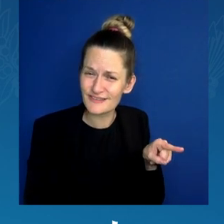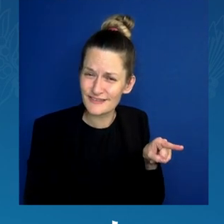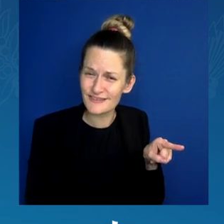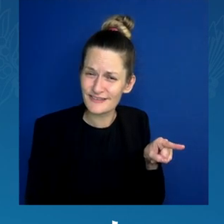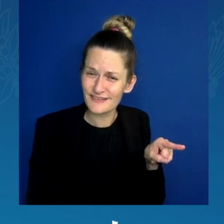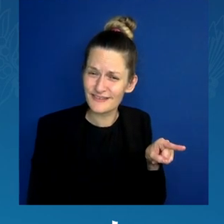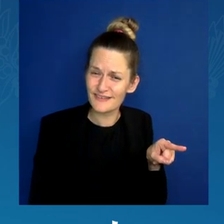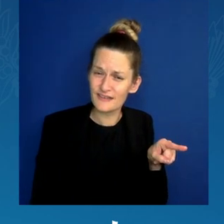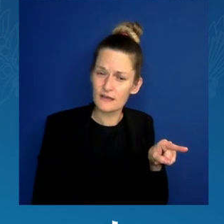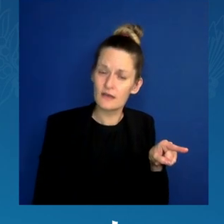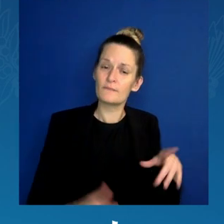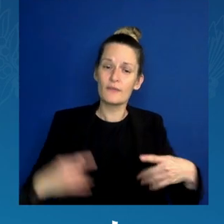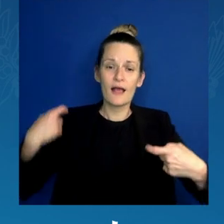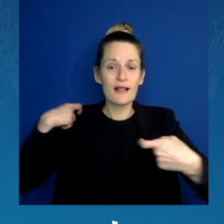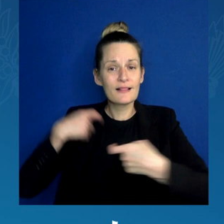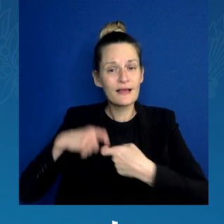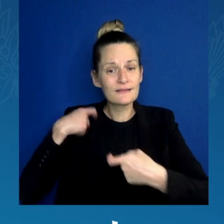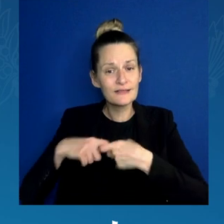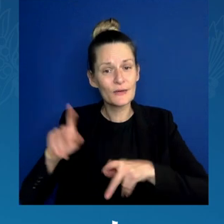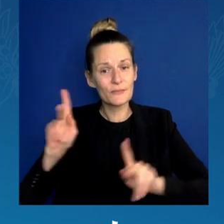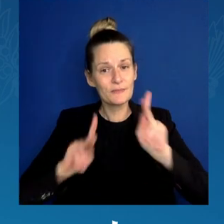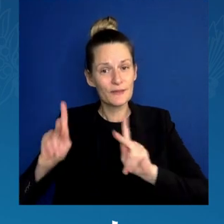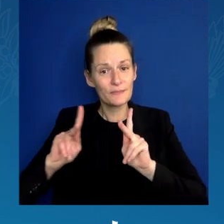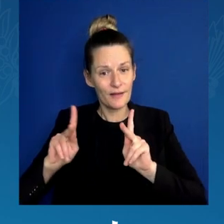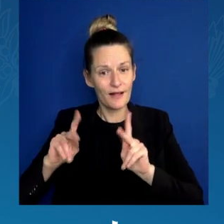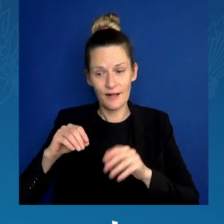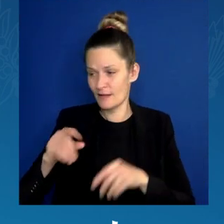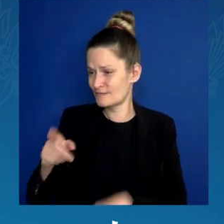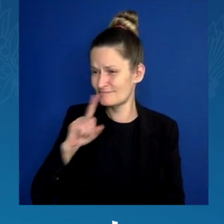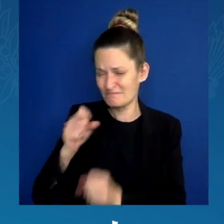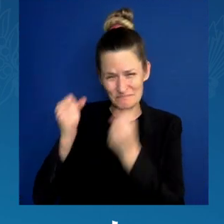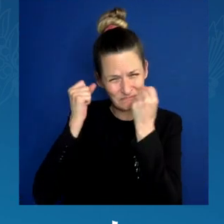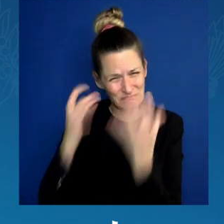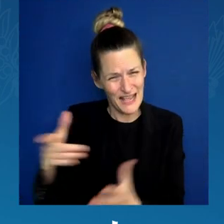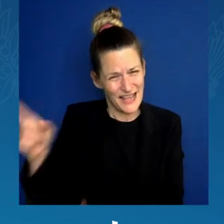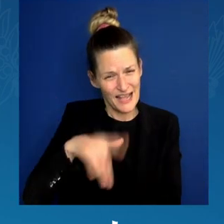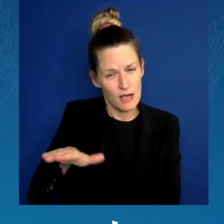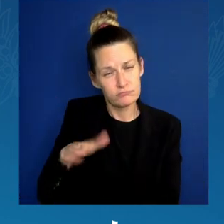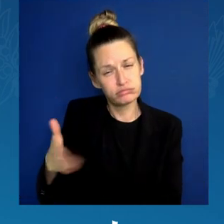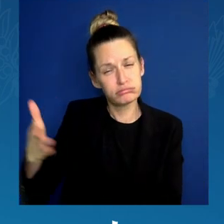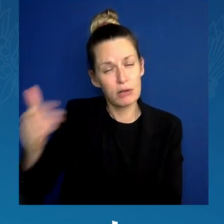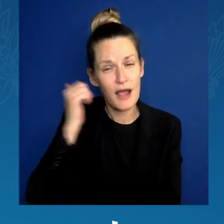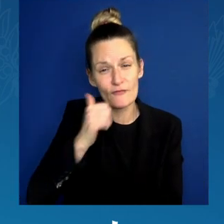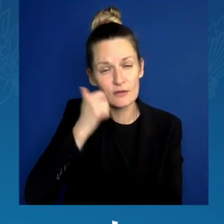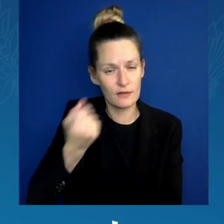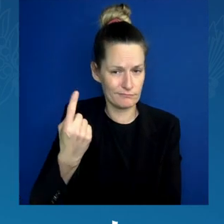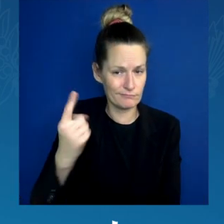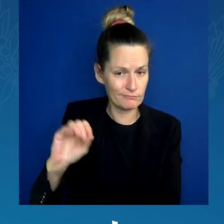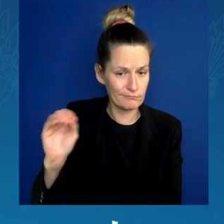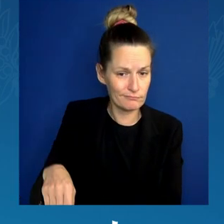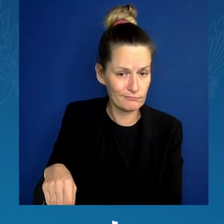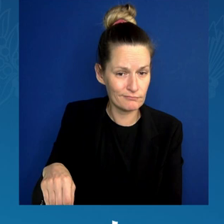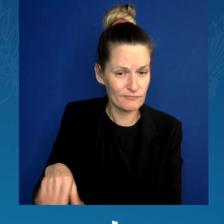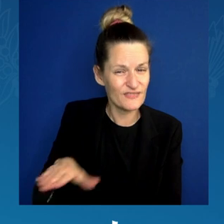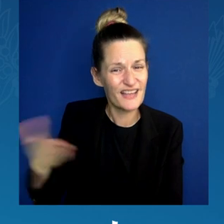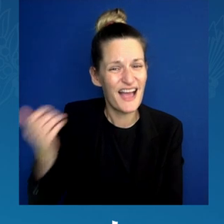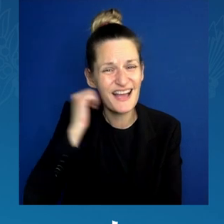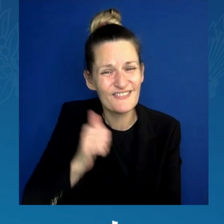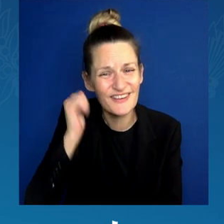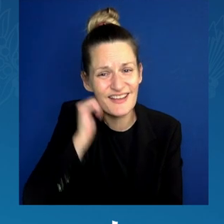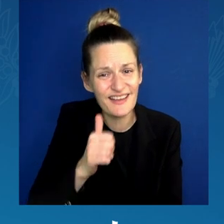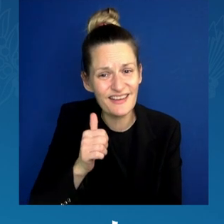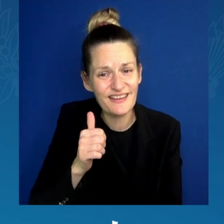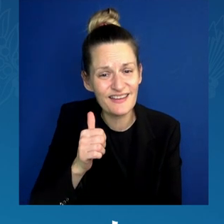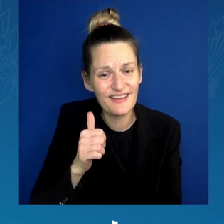You and students across our nation know the trauma and the toll that gun